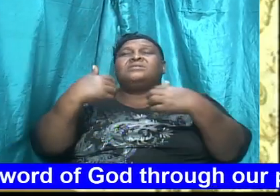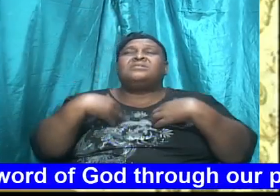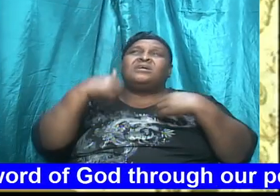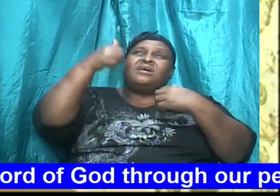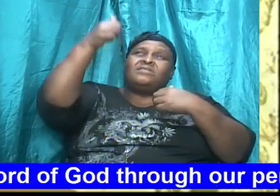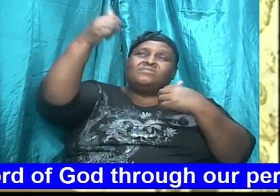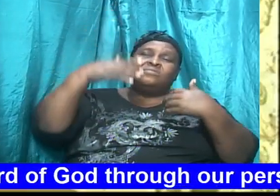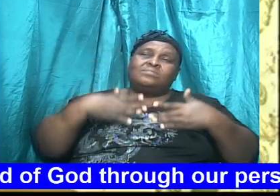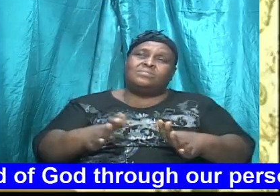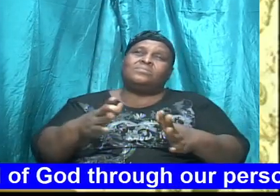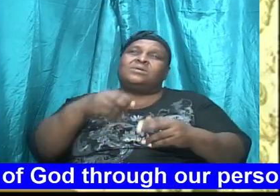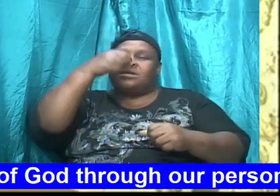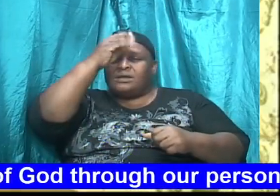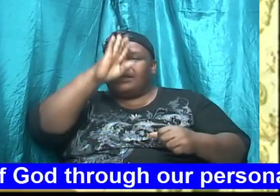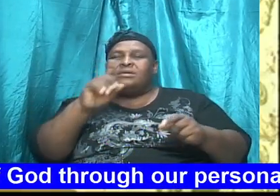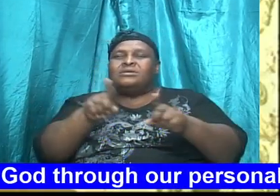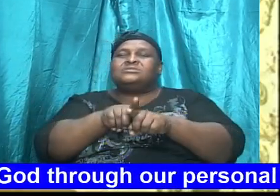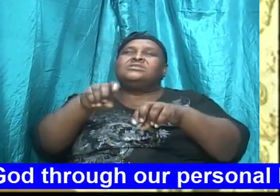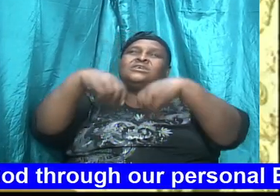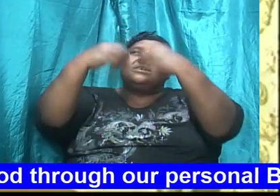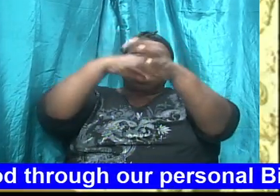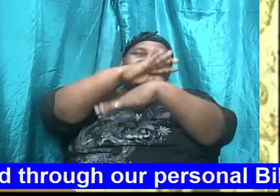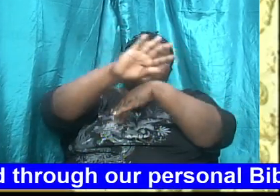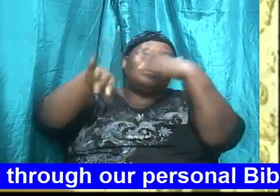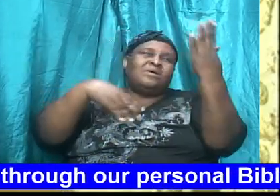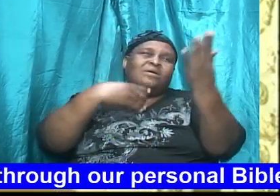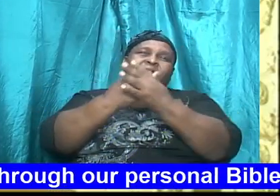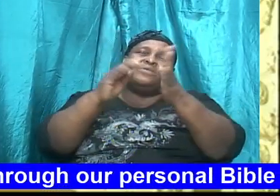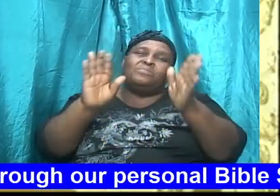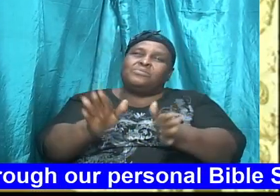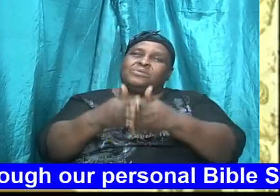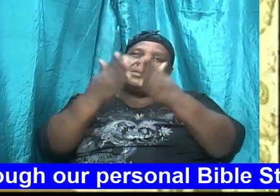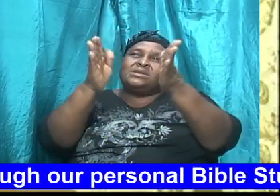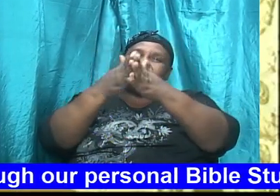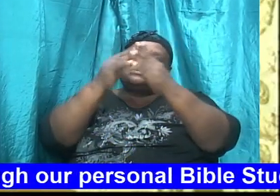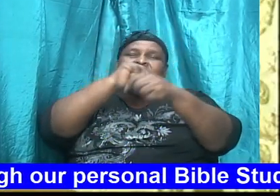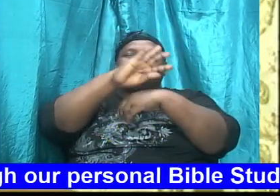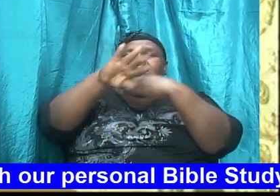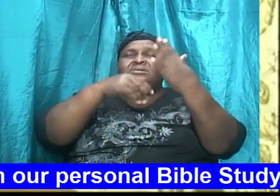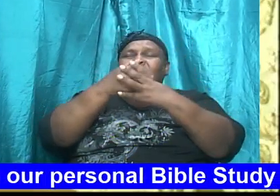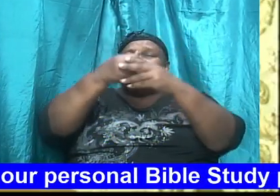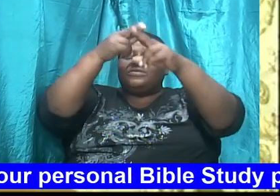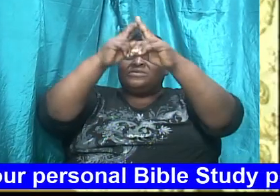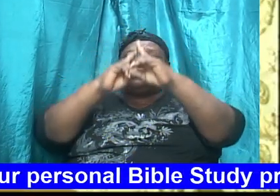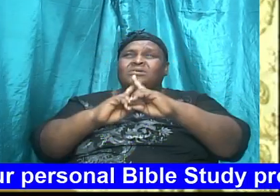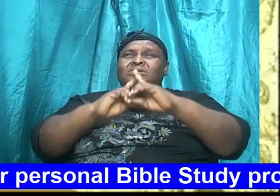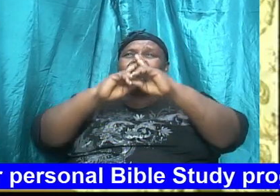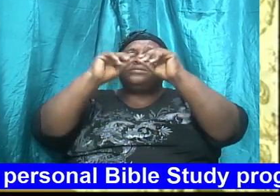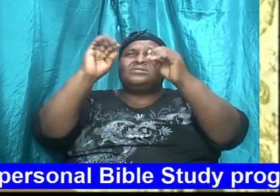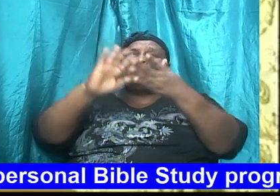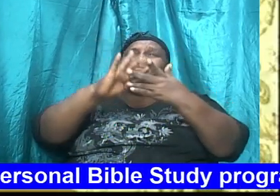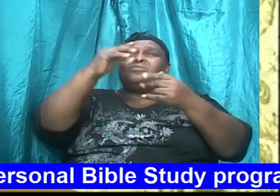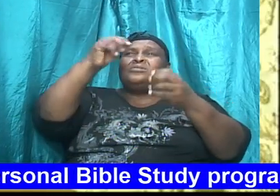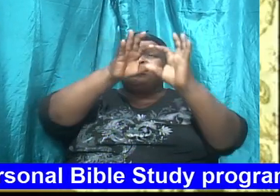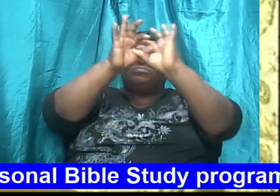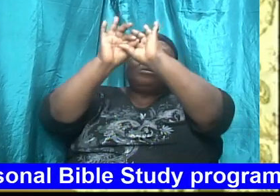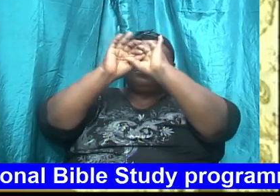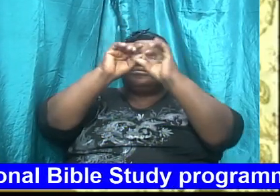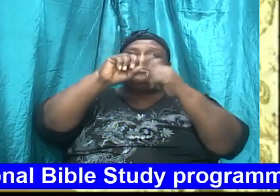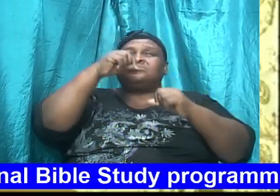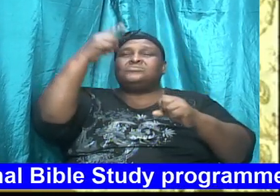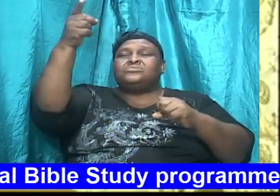own way, oh God, as we give you all the praise, all the honor, and the glory belonging to you.